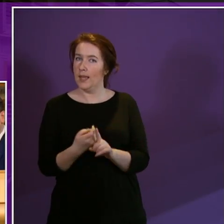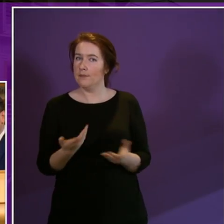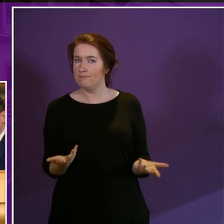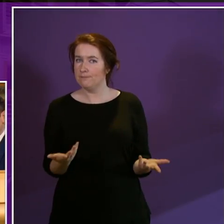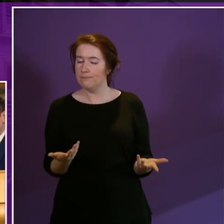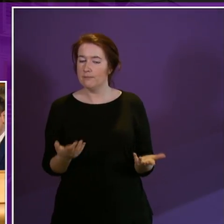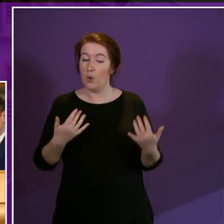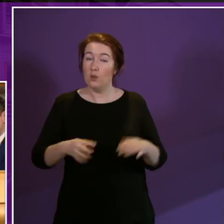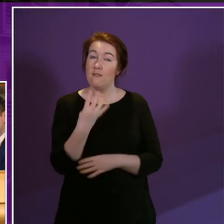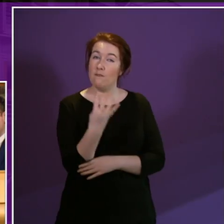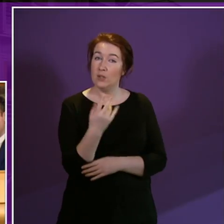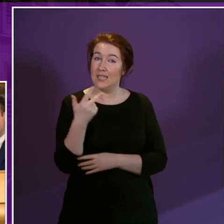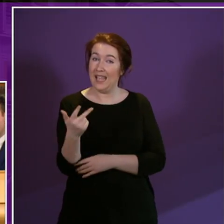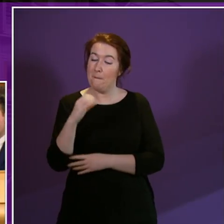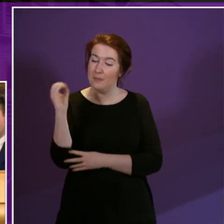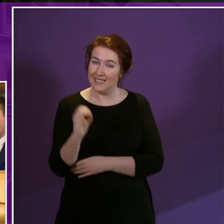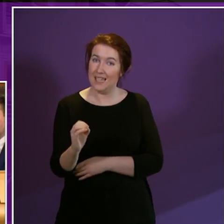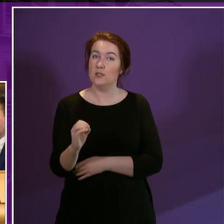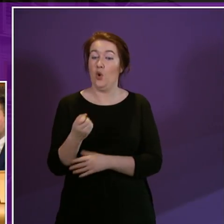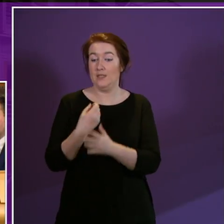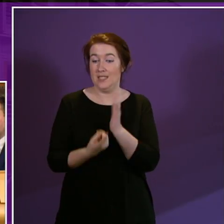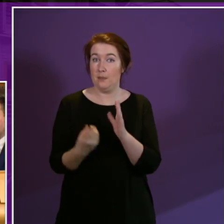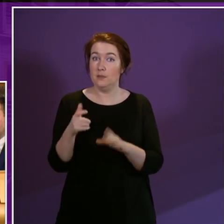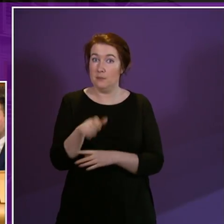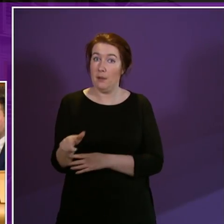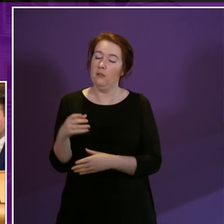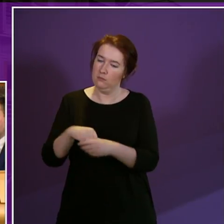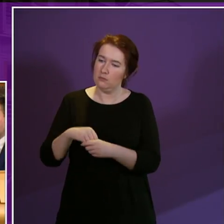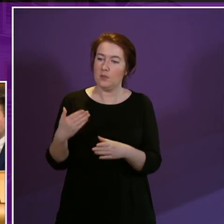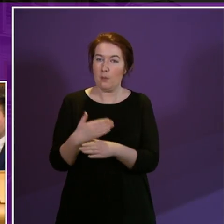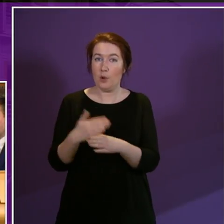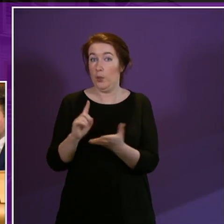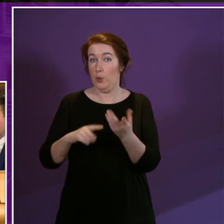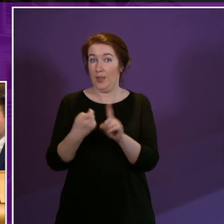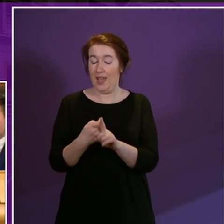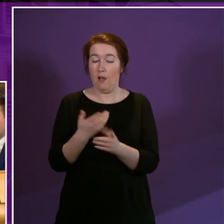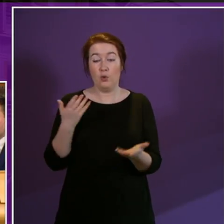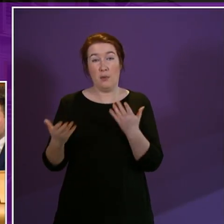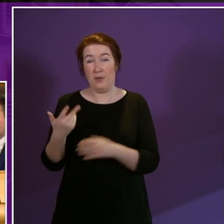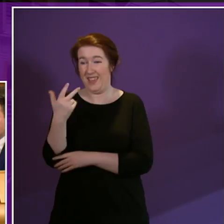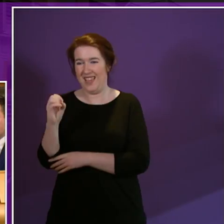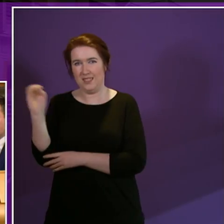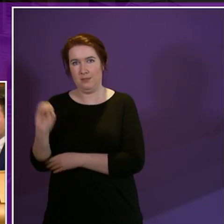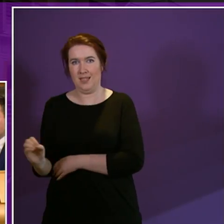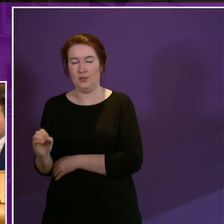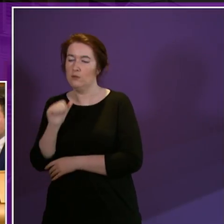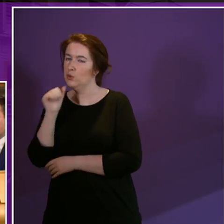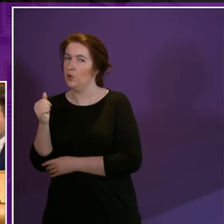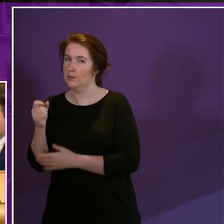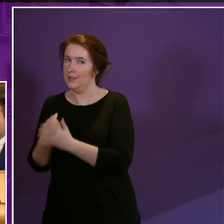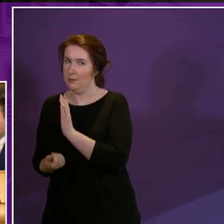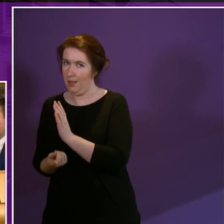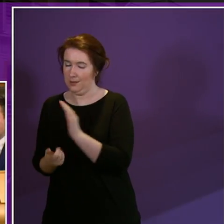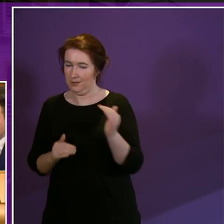Only 48% of disabled people are in employment in the UK, compared with 80% of the non-disabled population.